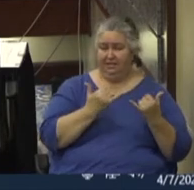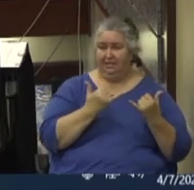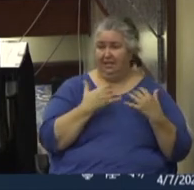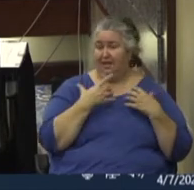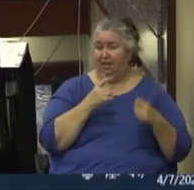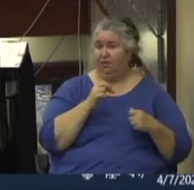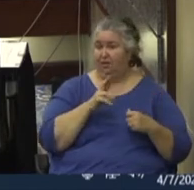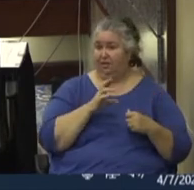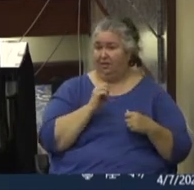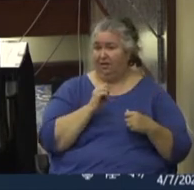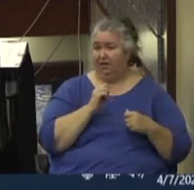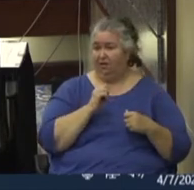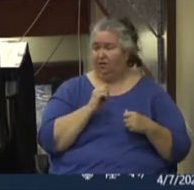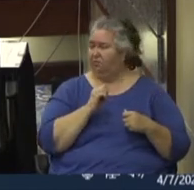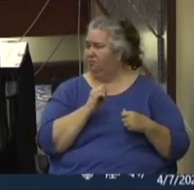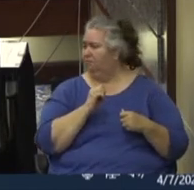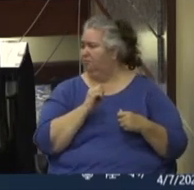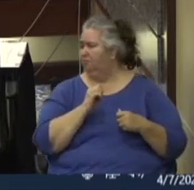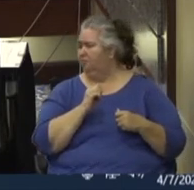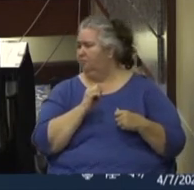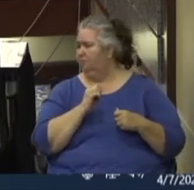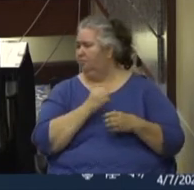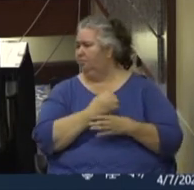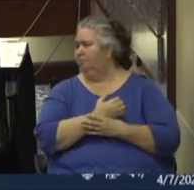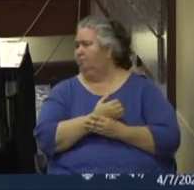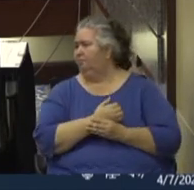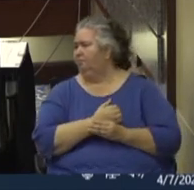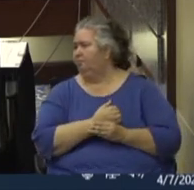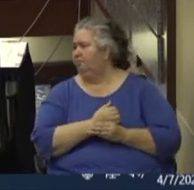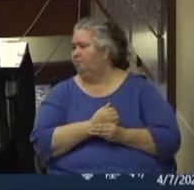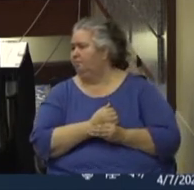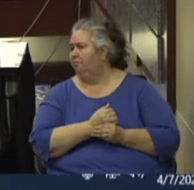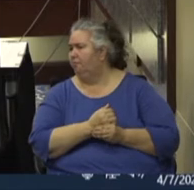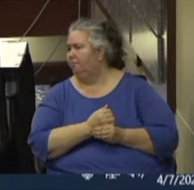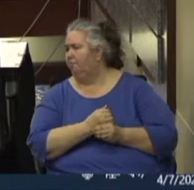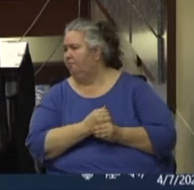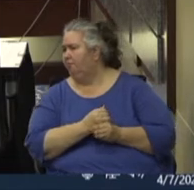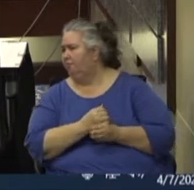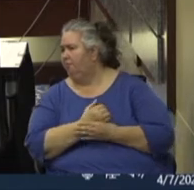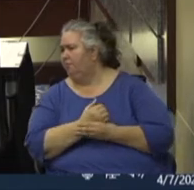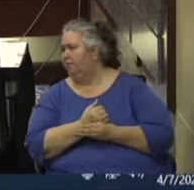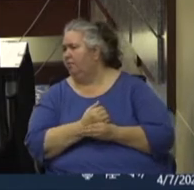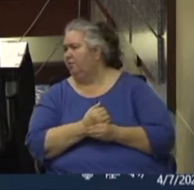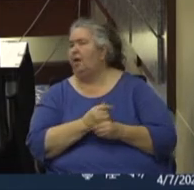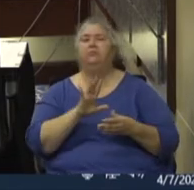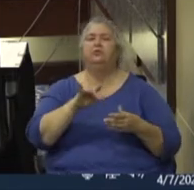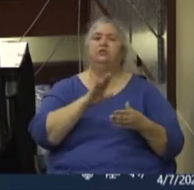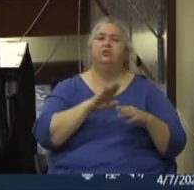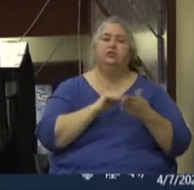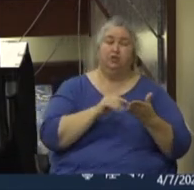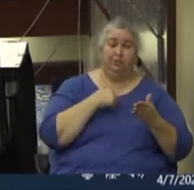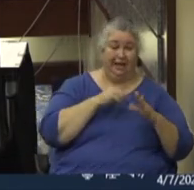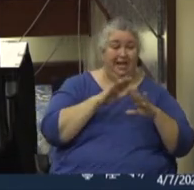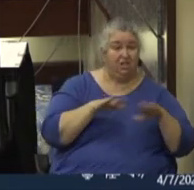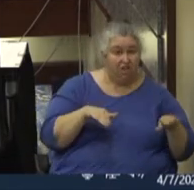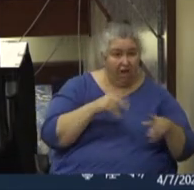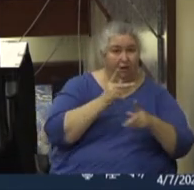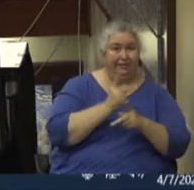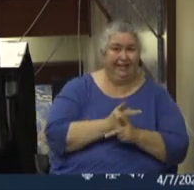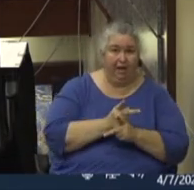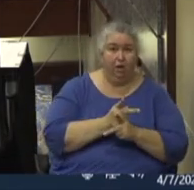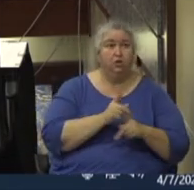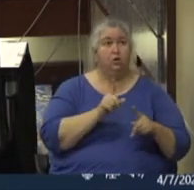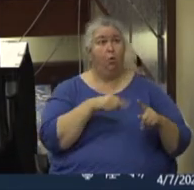you know, most of our childcare centers operate on school calendar. So once school is out, childcare is out. And that has